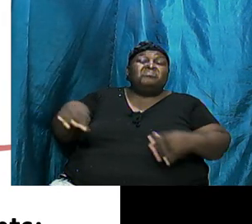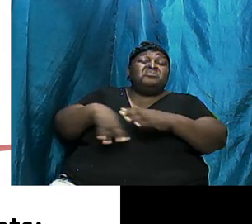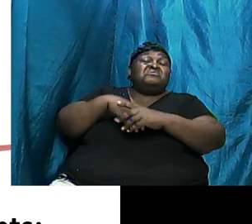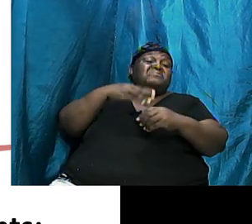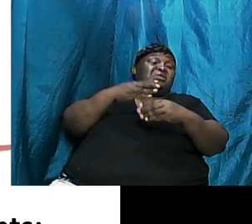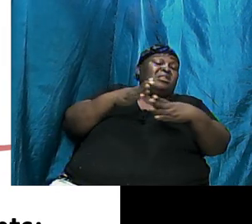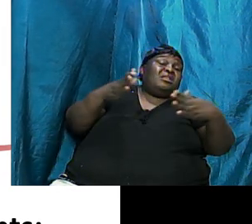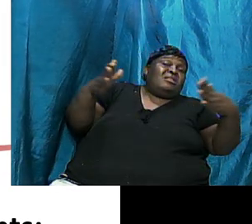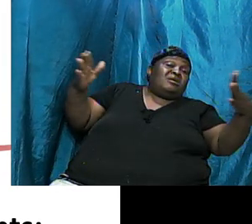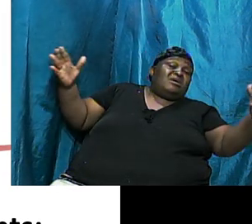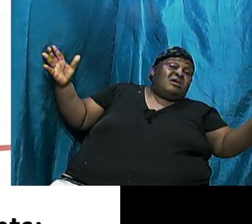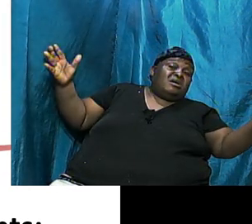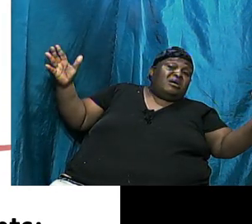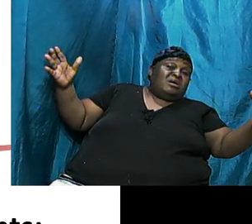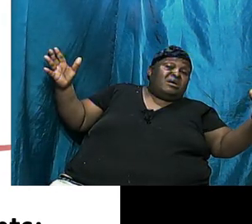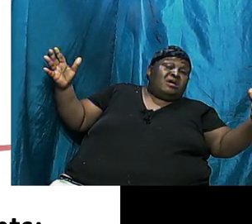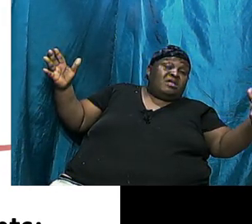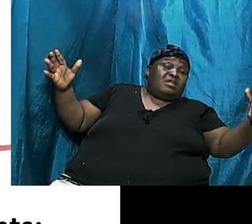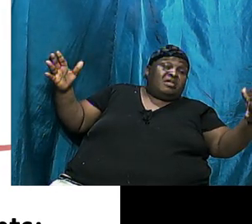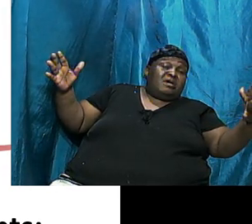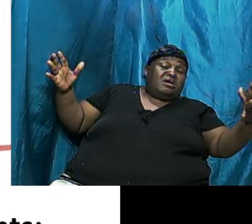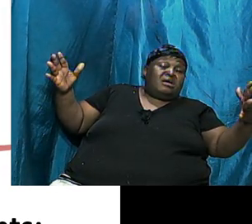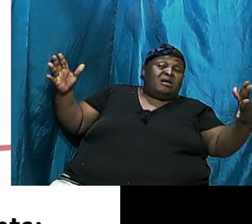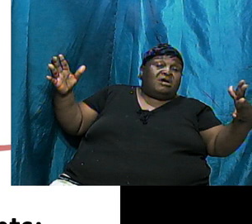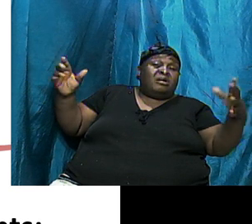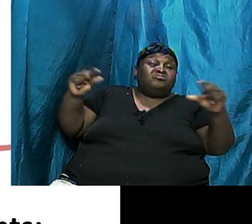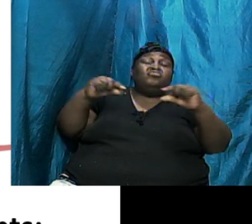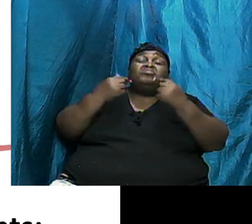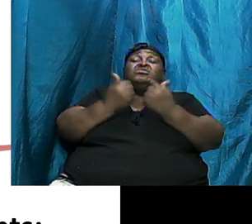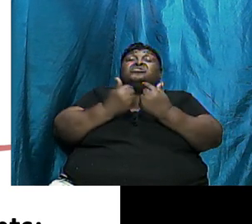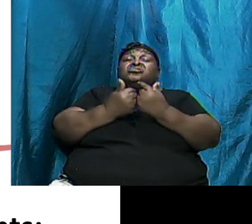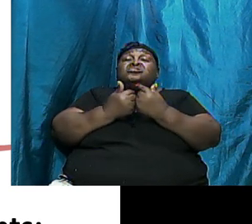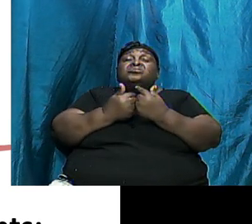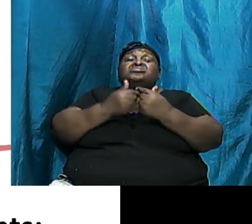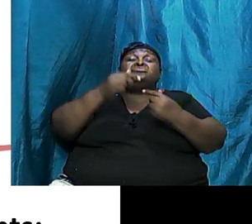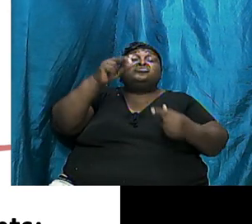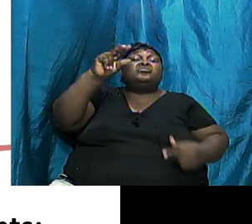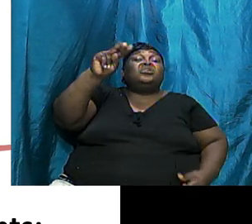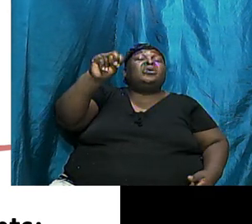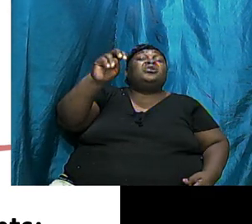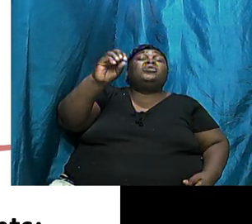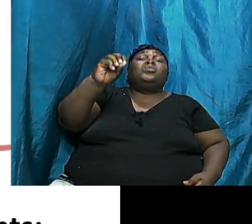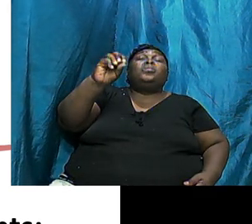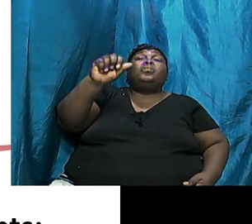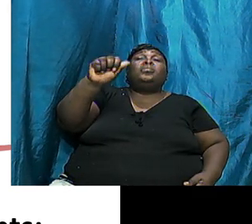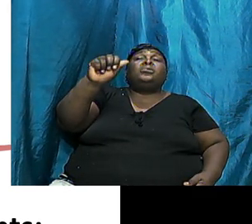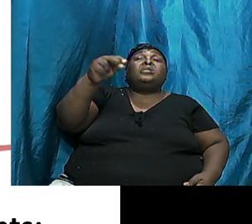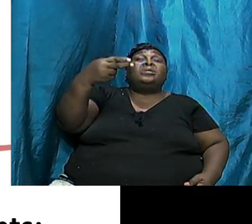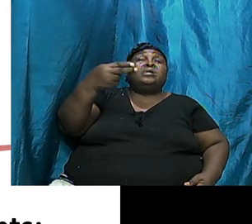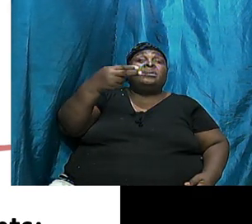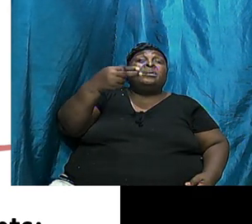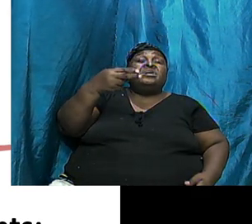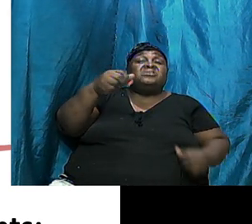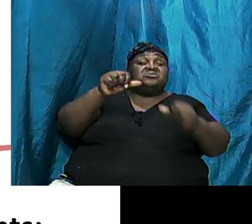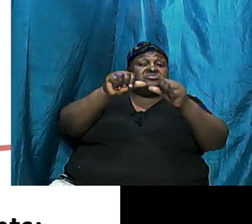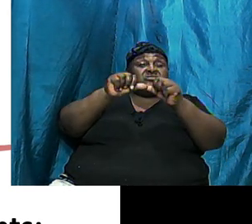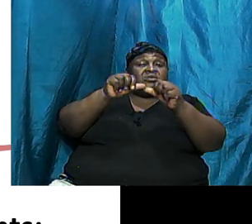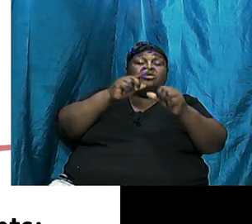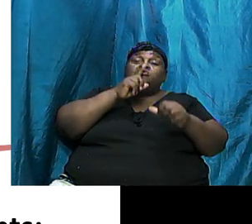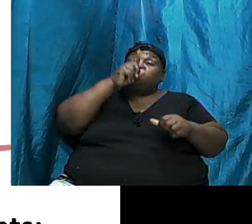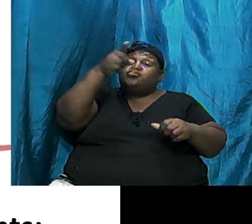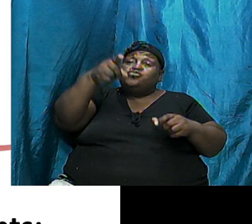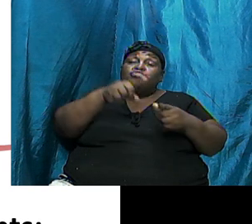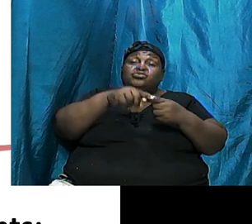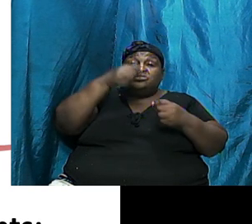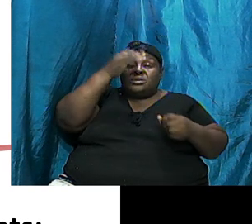It was only Noah and his family that remained true to God and who later on